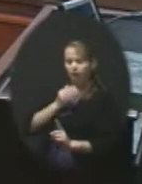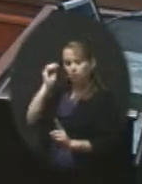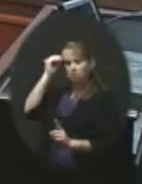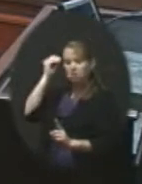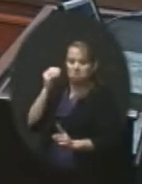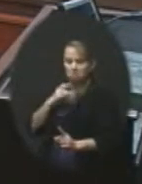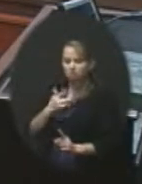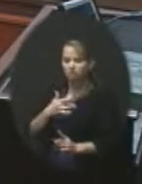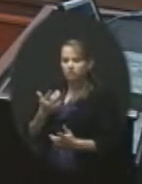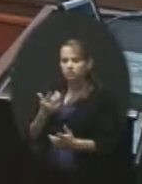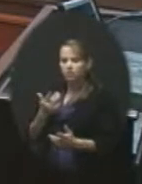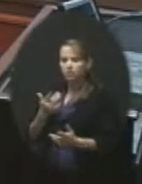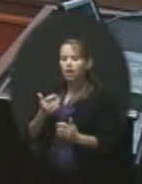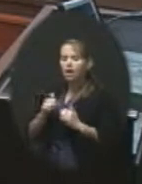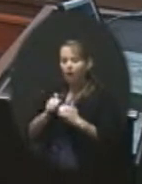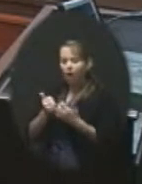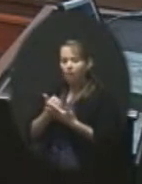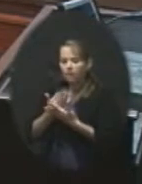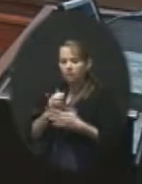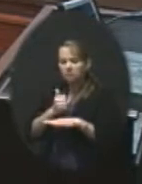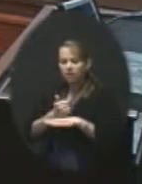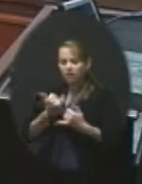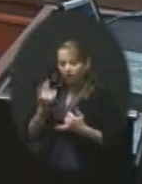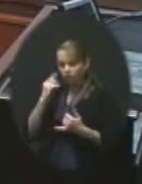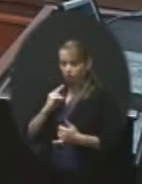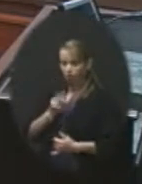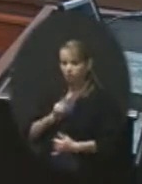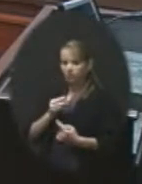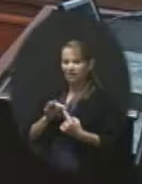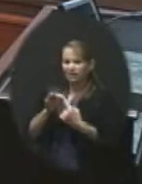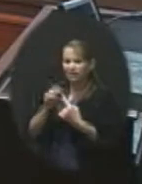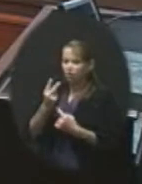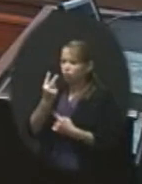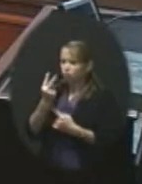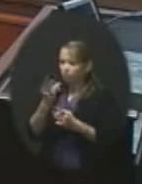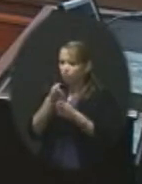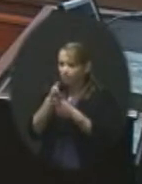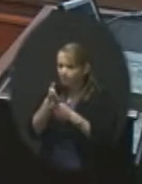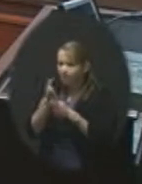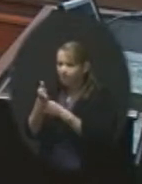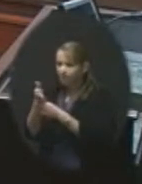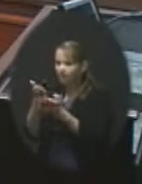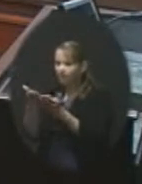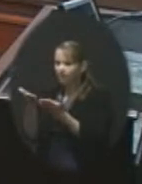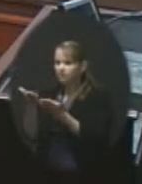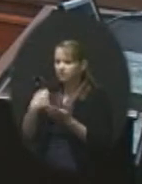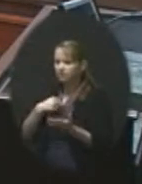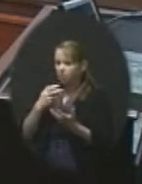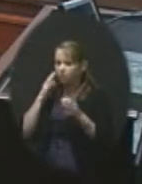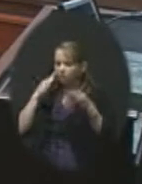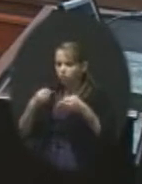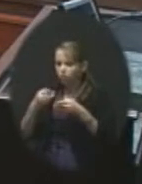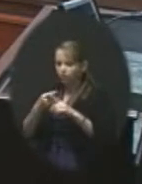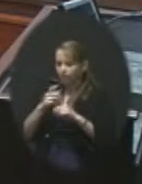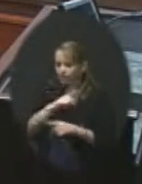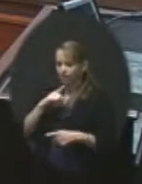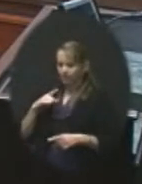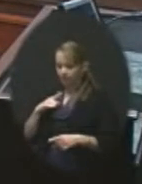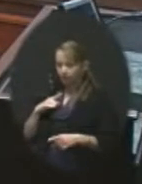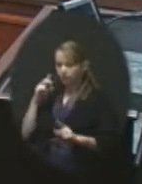we said, you know, the way we have a lot of things right now, other than the two main facts of things that we really want to focus on from a legislative